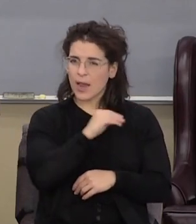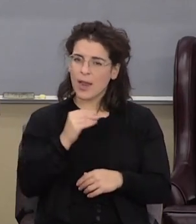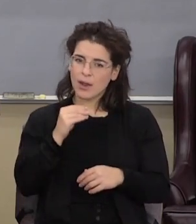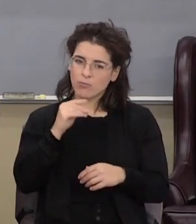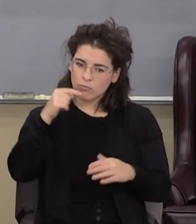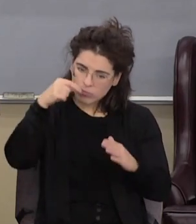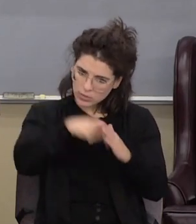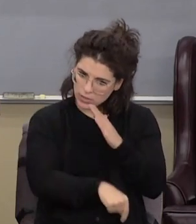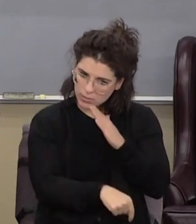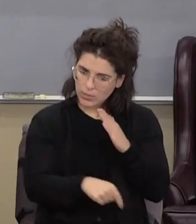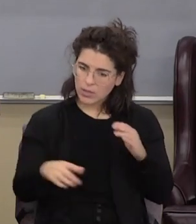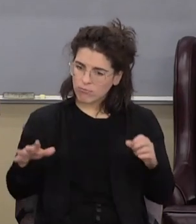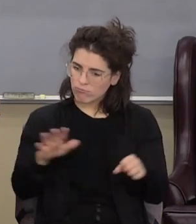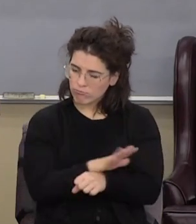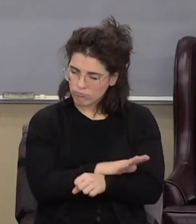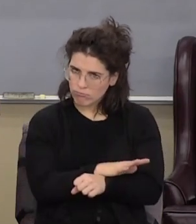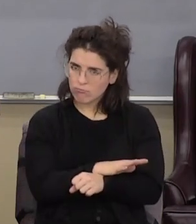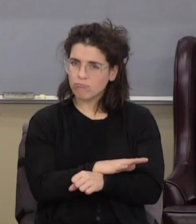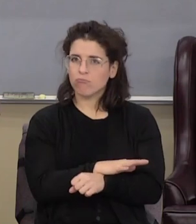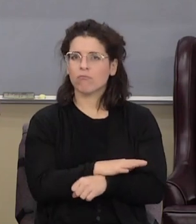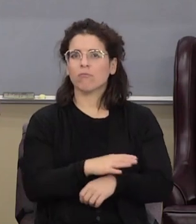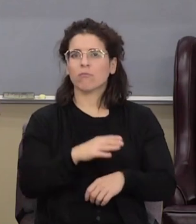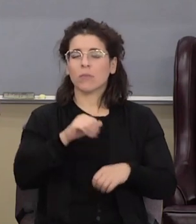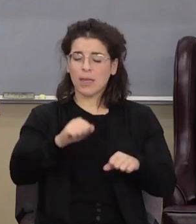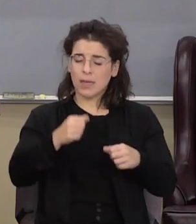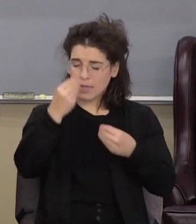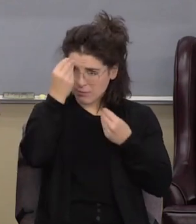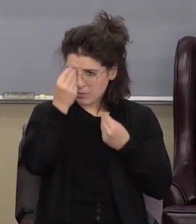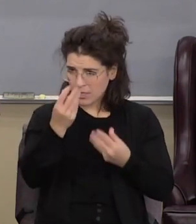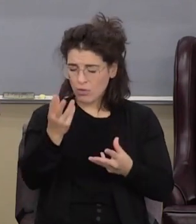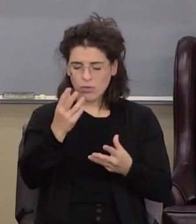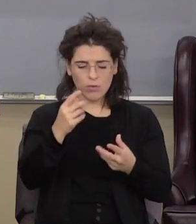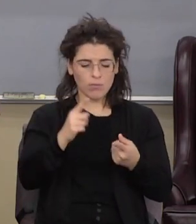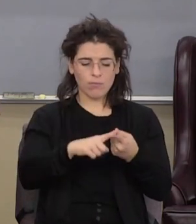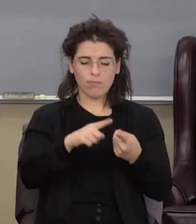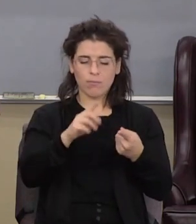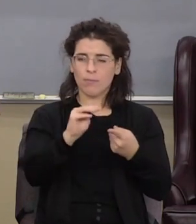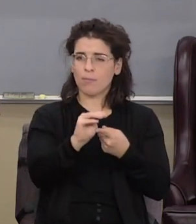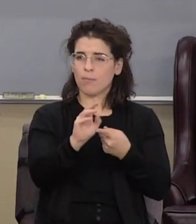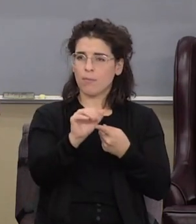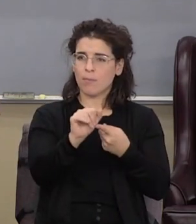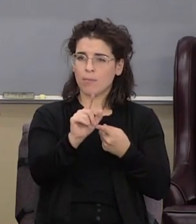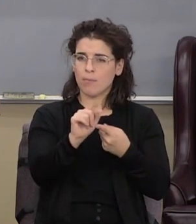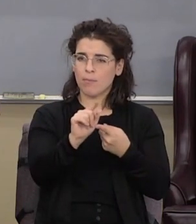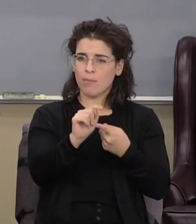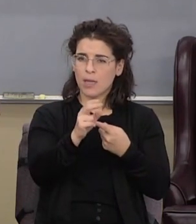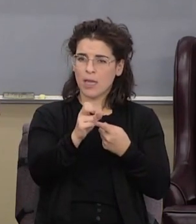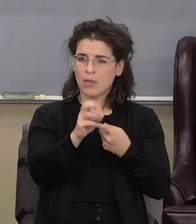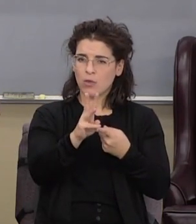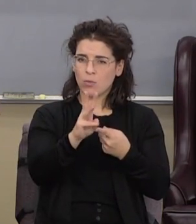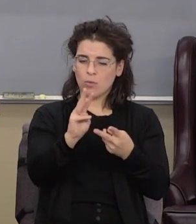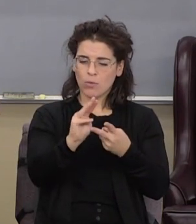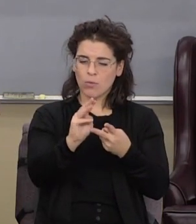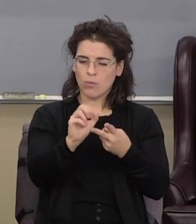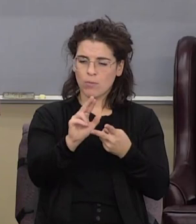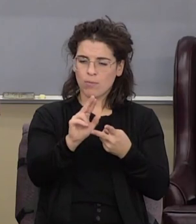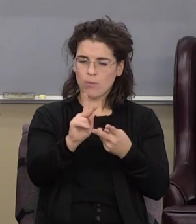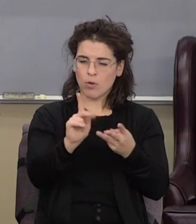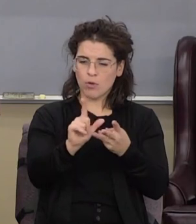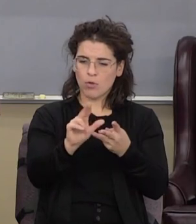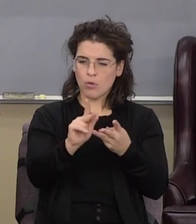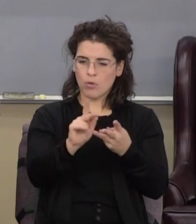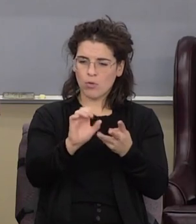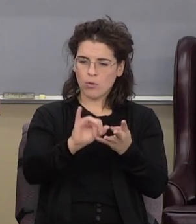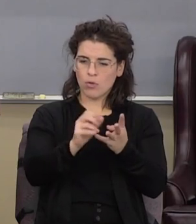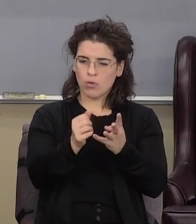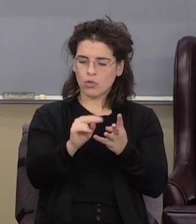thoroughly and completely. And I can tell you the books of Matthew, Mark, Luke, and John that record his earthly ministry, nobody should know more about those books than